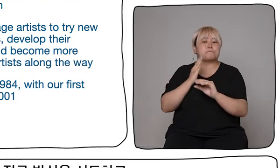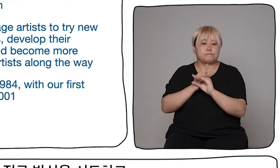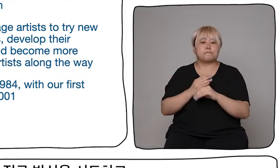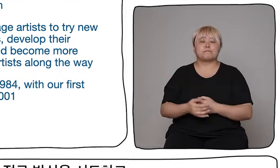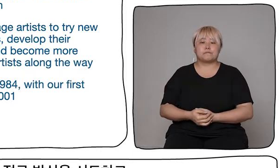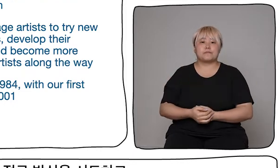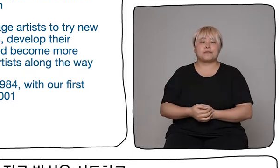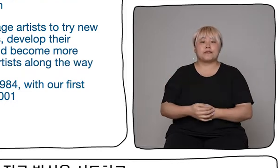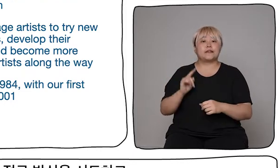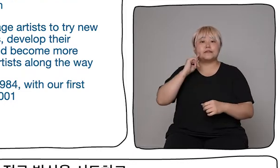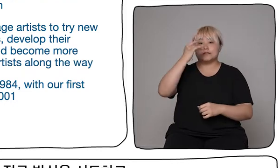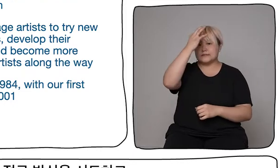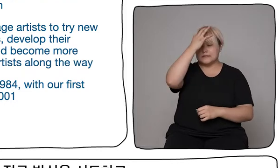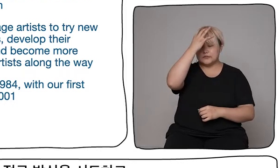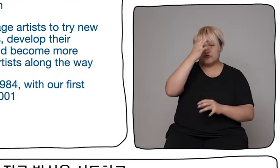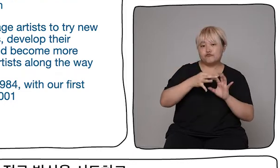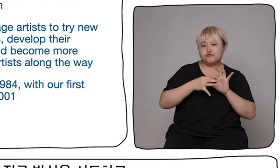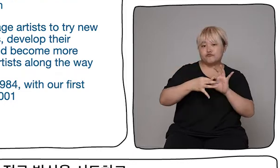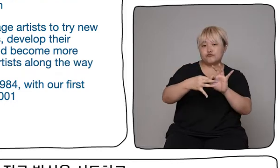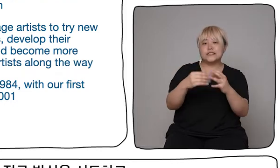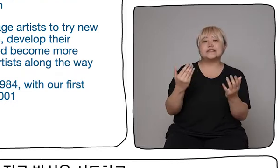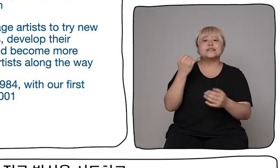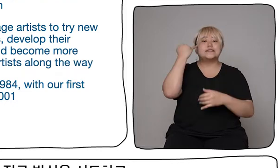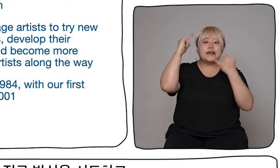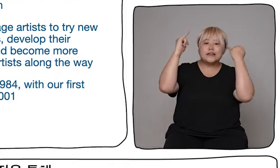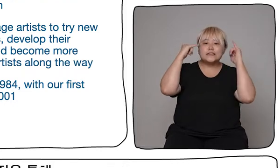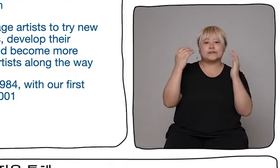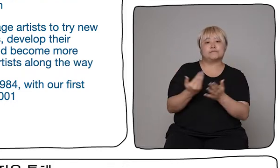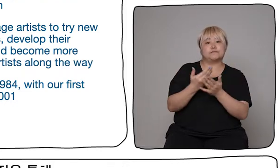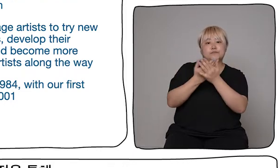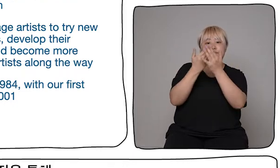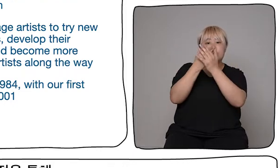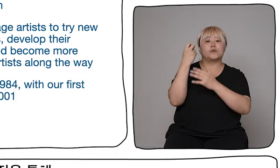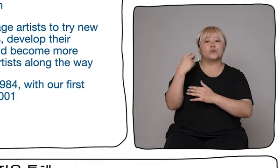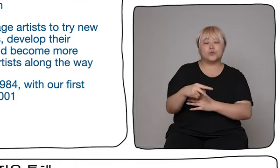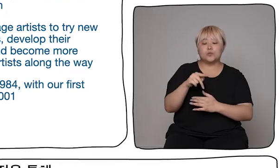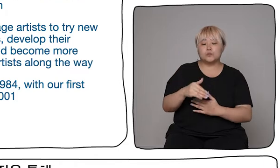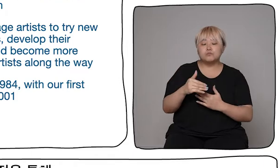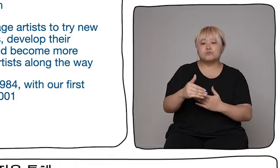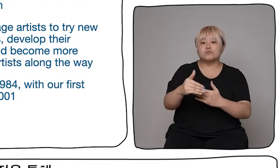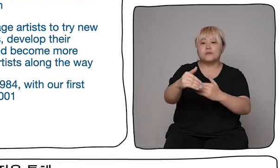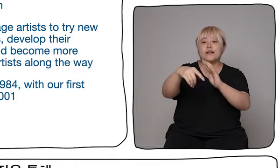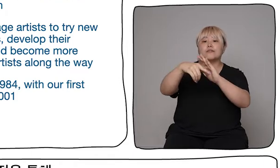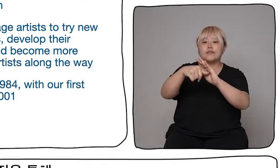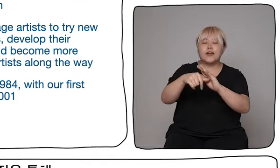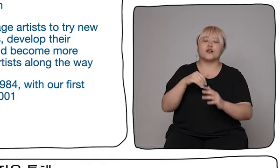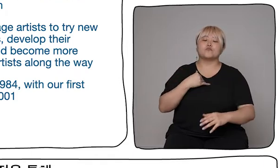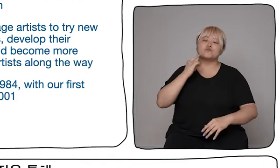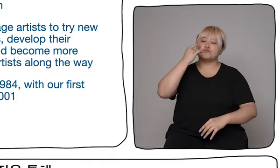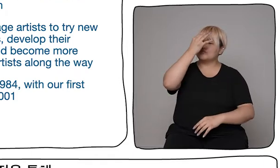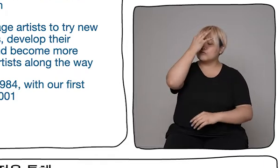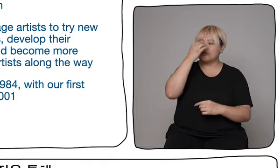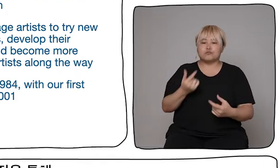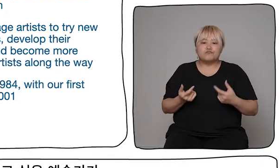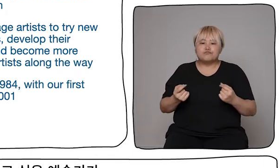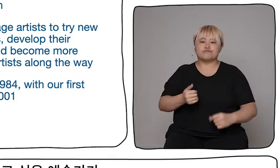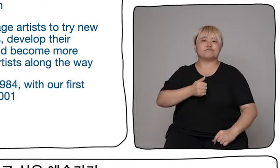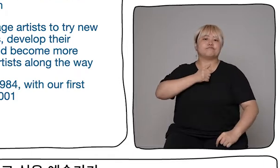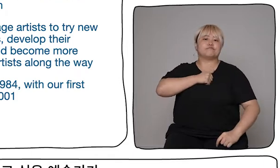to develop their creative practice and to become more confident artists along the way.